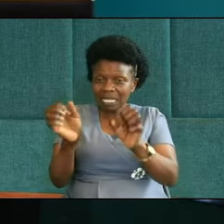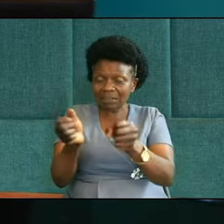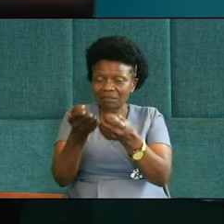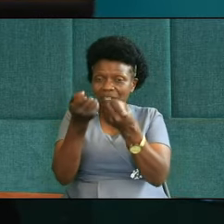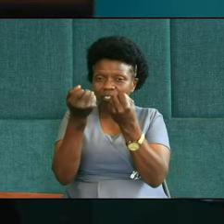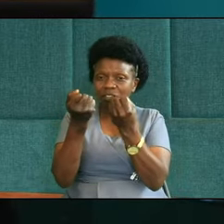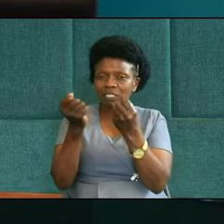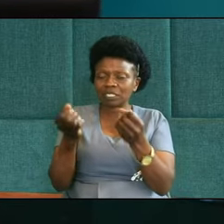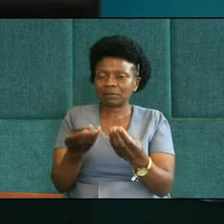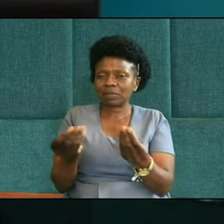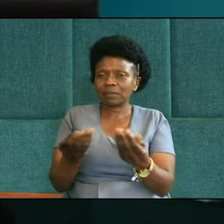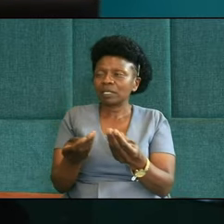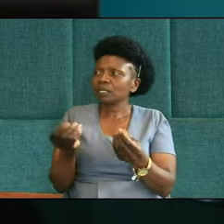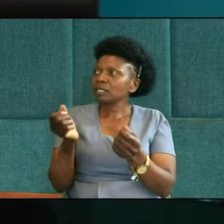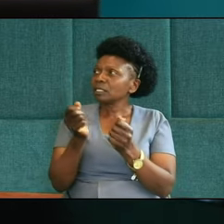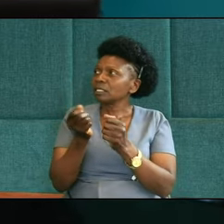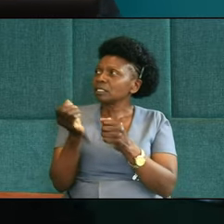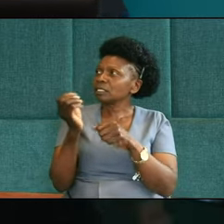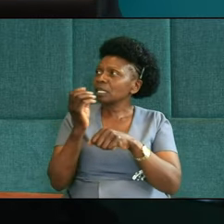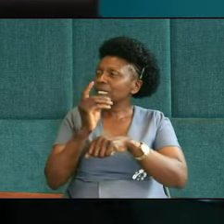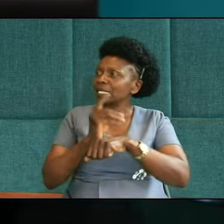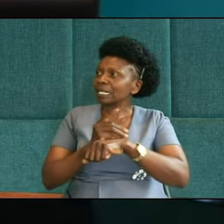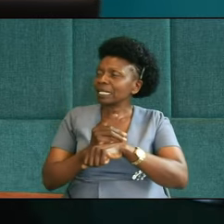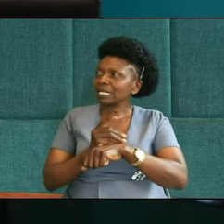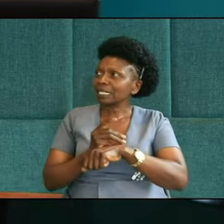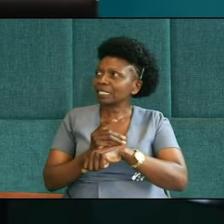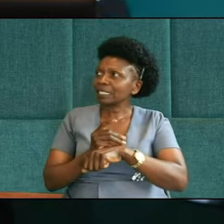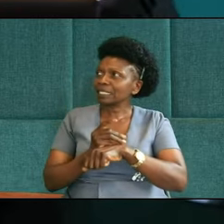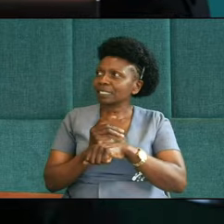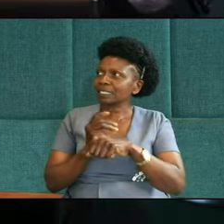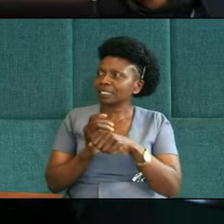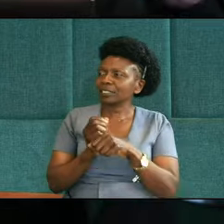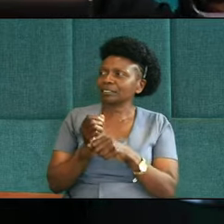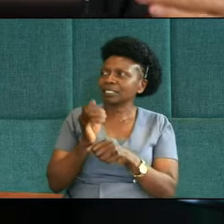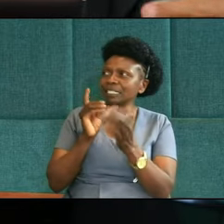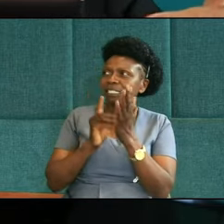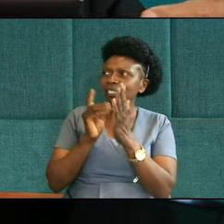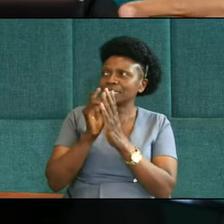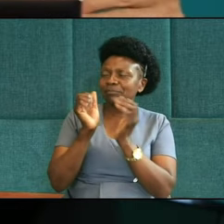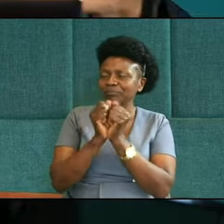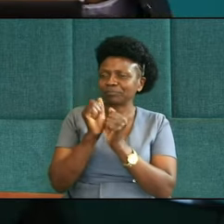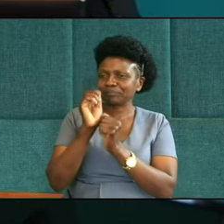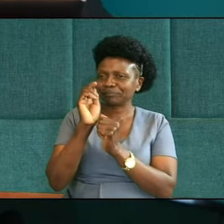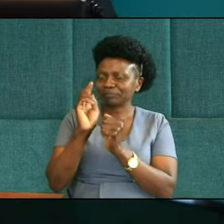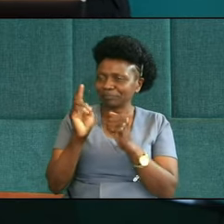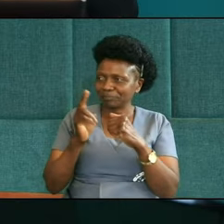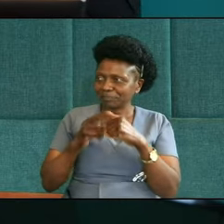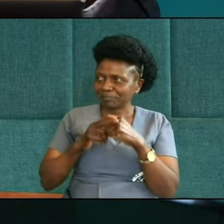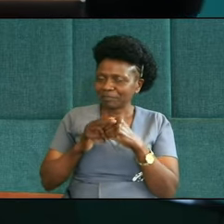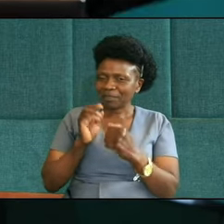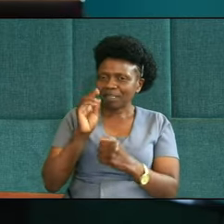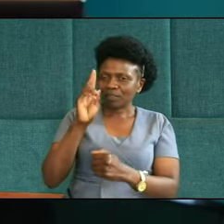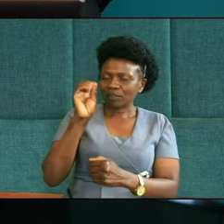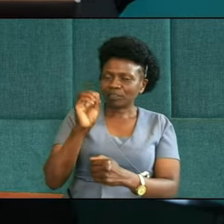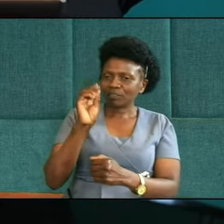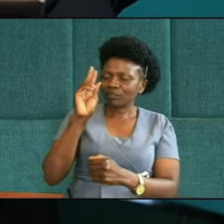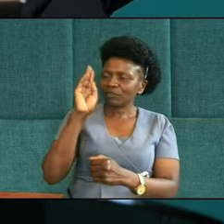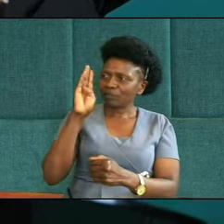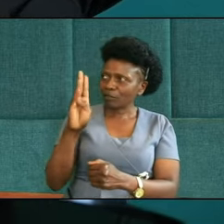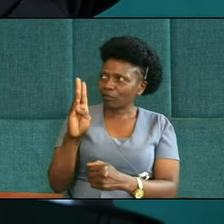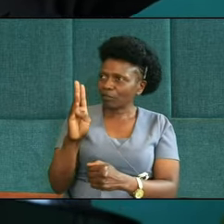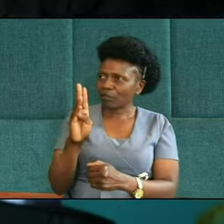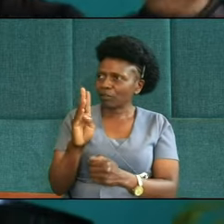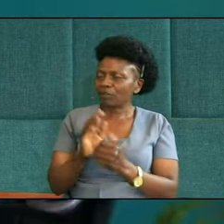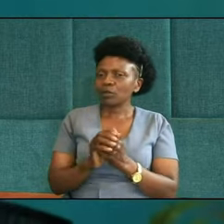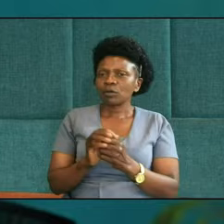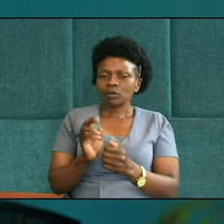the 17th of August, 2024, and in the evenings, I have taken time mainly to look back 180